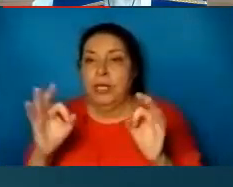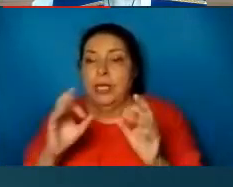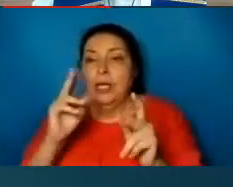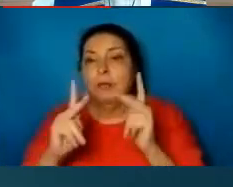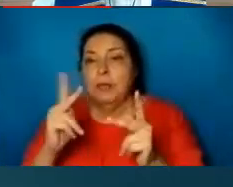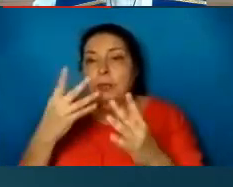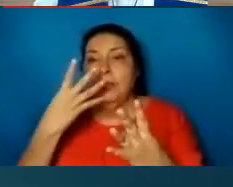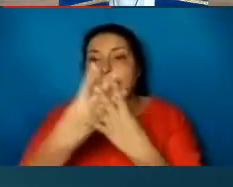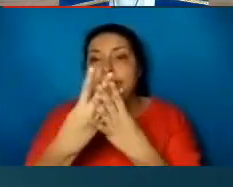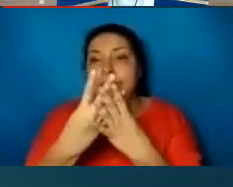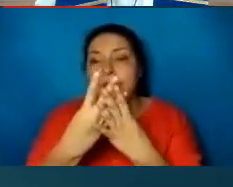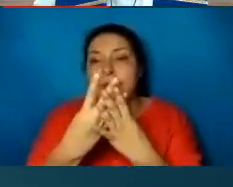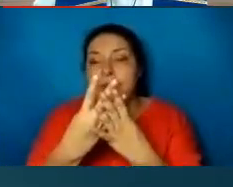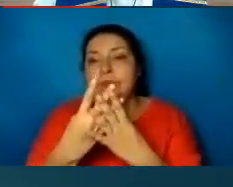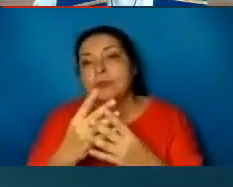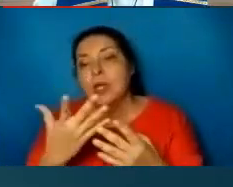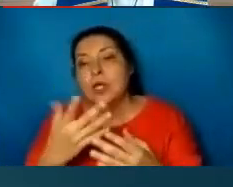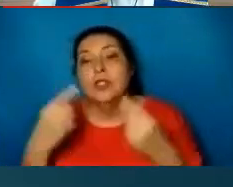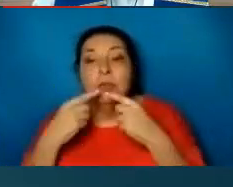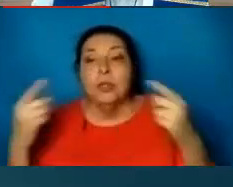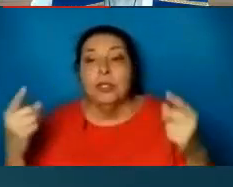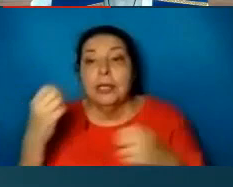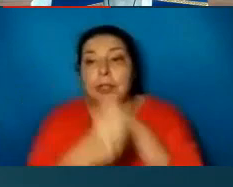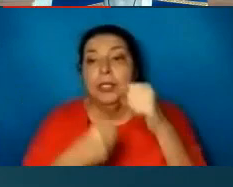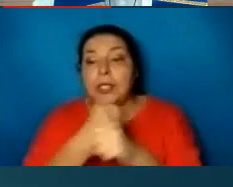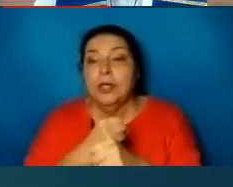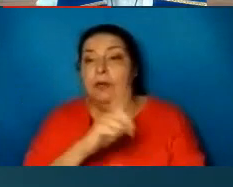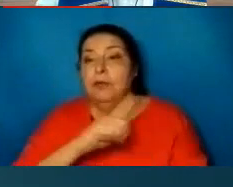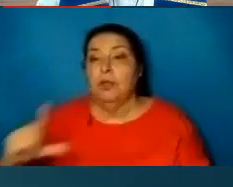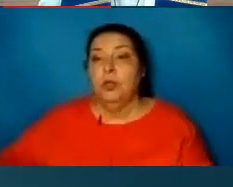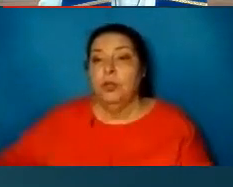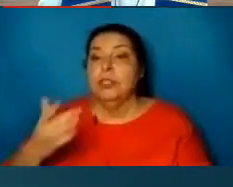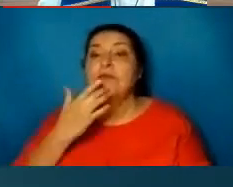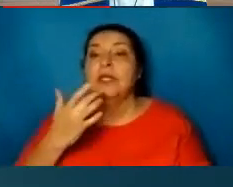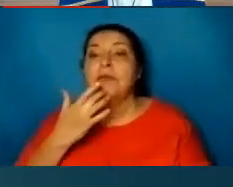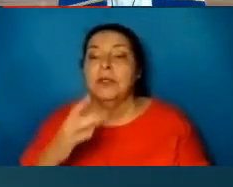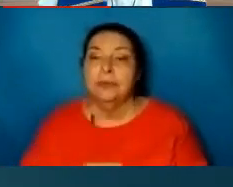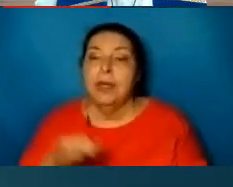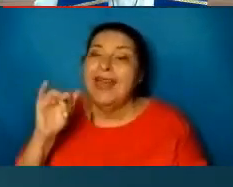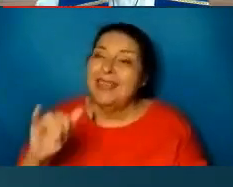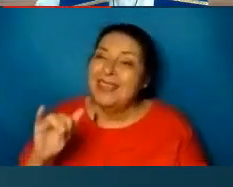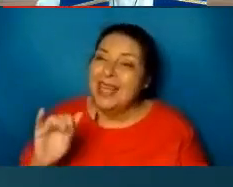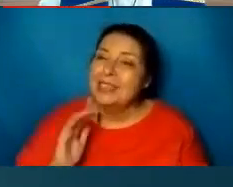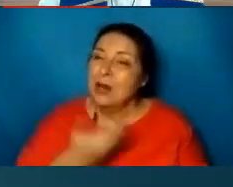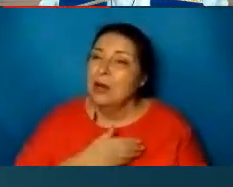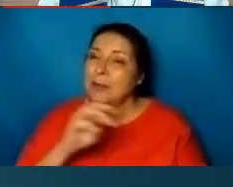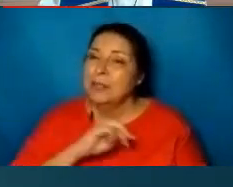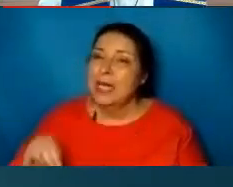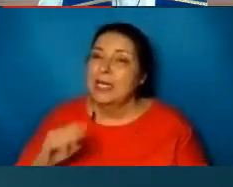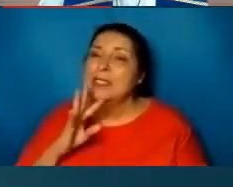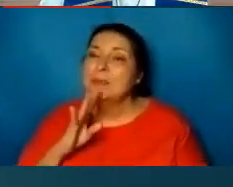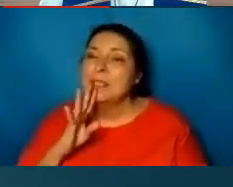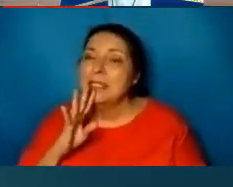those who are bound, to proclaim the year of the Lord's favor. This is our Messiah speaking.